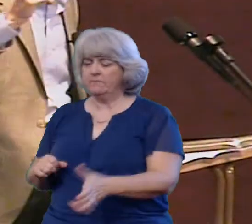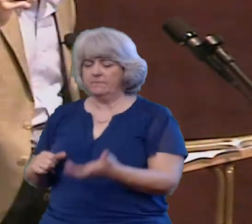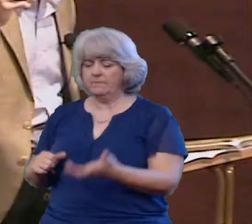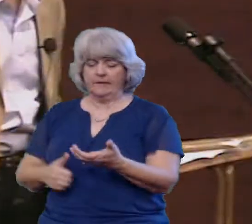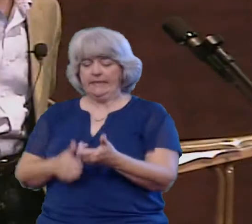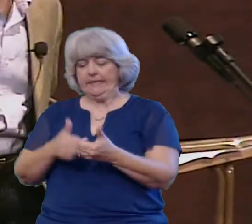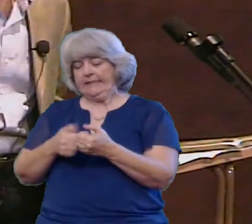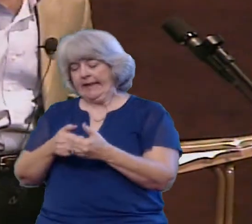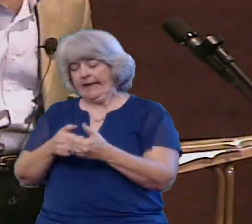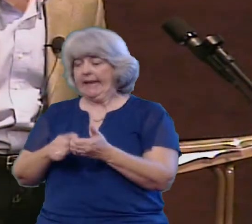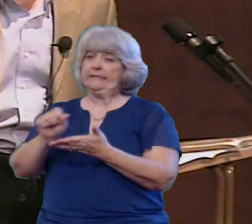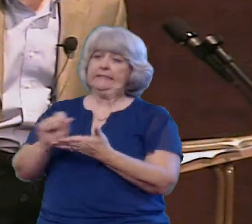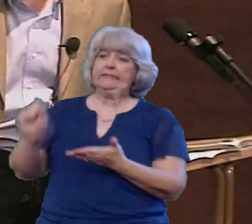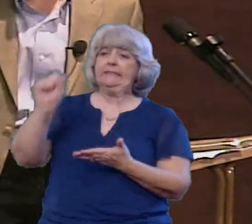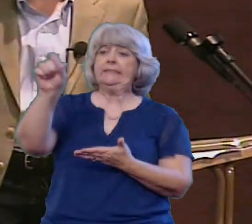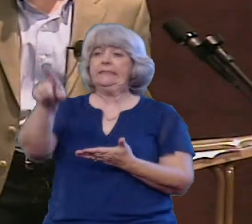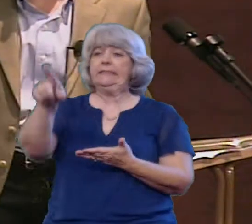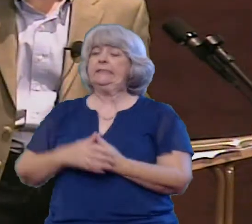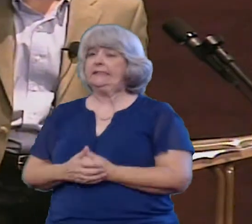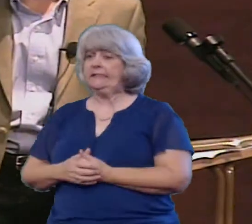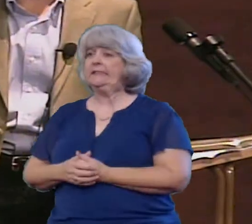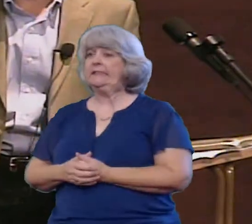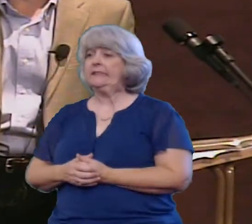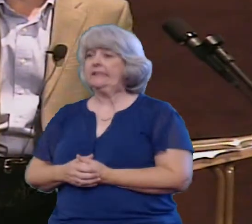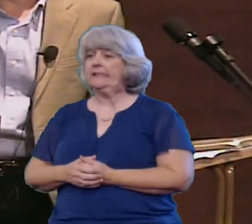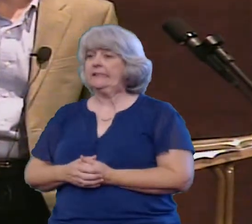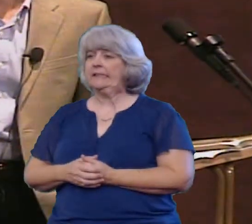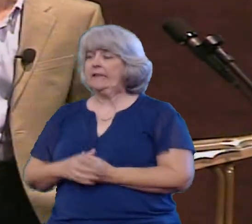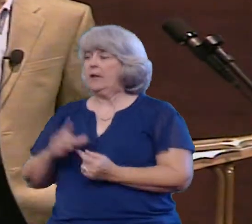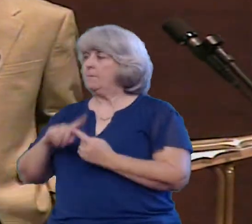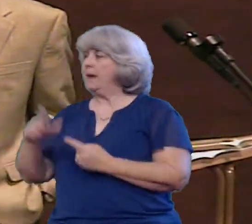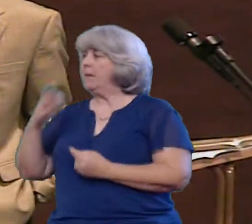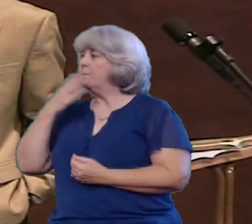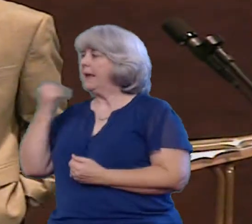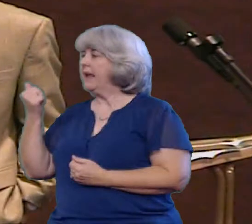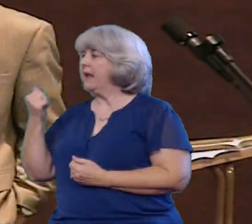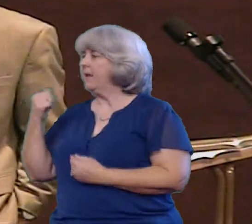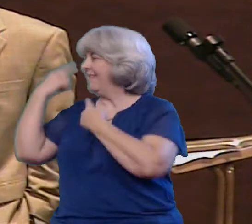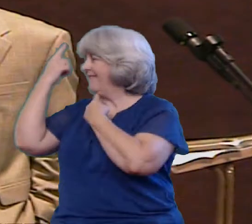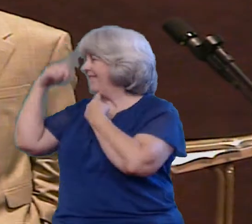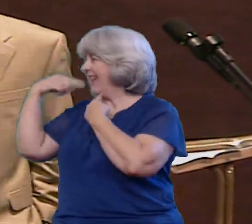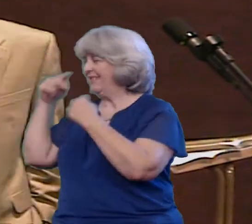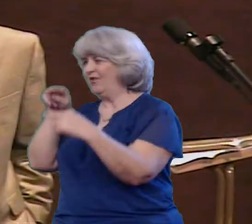all day long But everybody loves that personal face-to-face communication